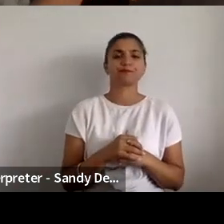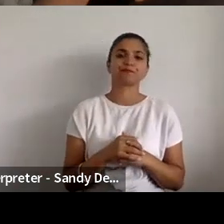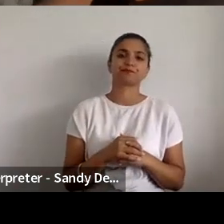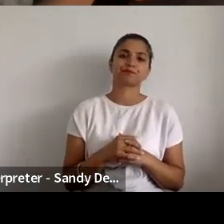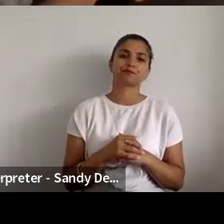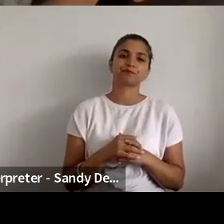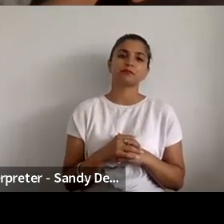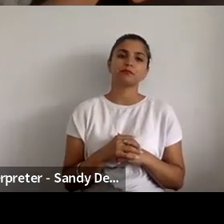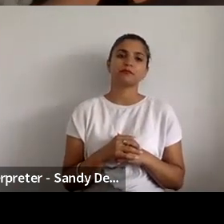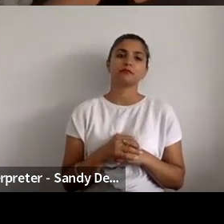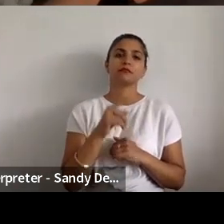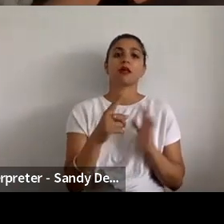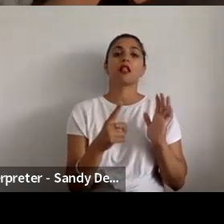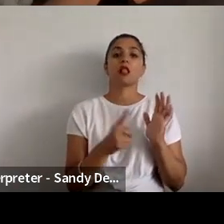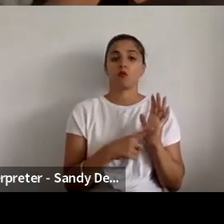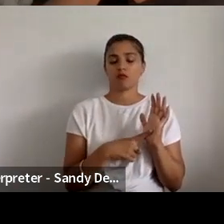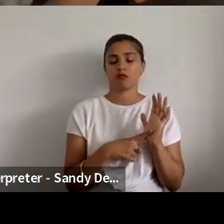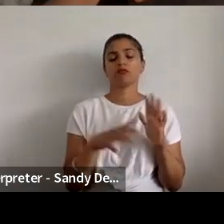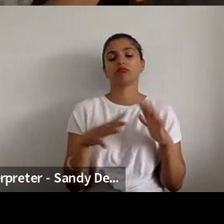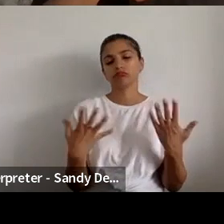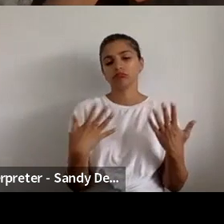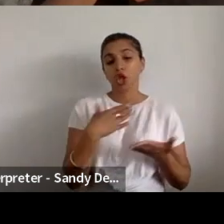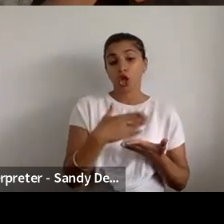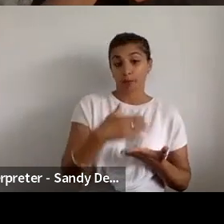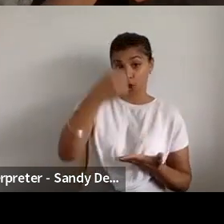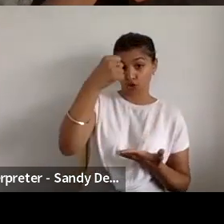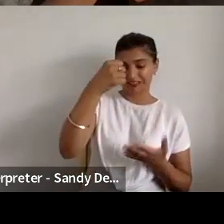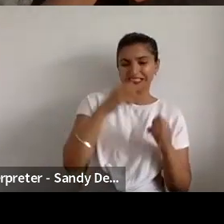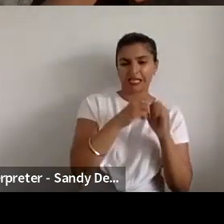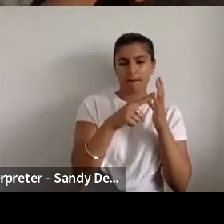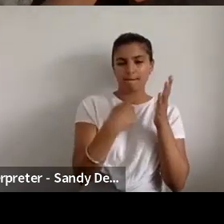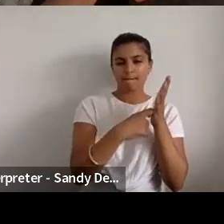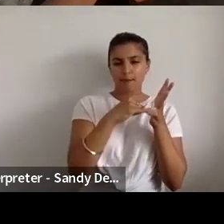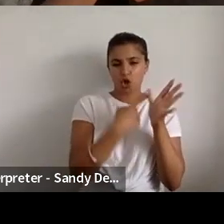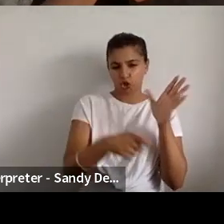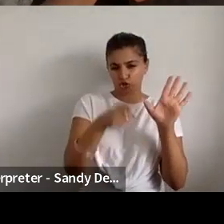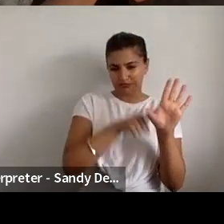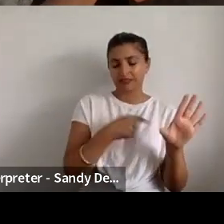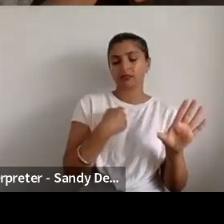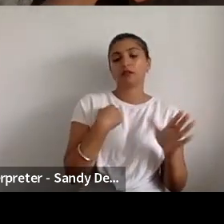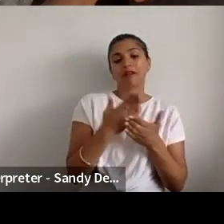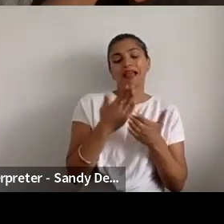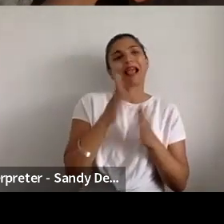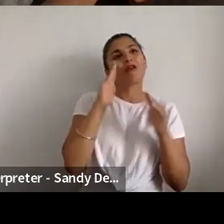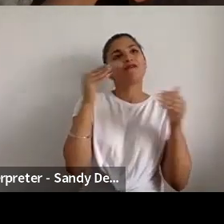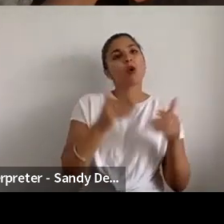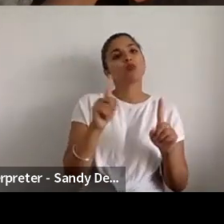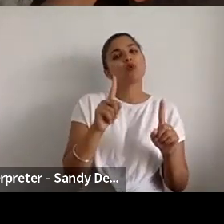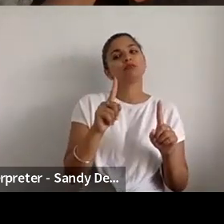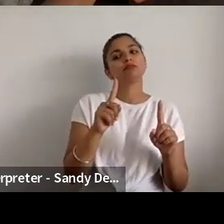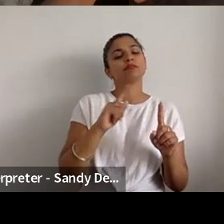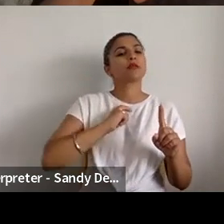So for us like bursaries by nature are like generally more about the person than a project and